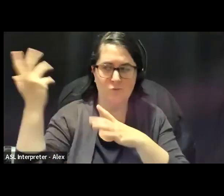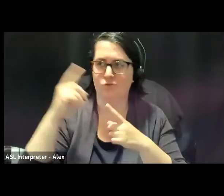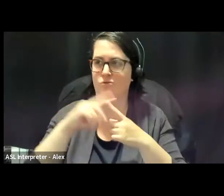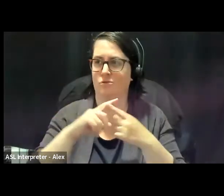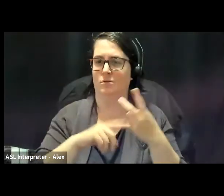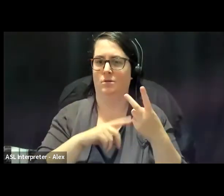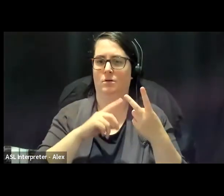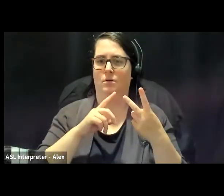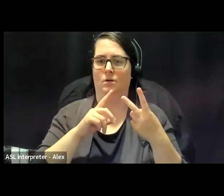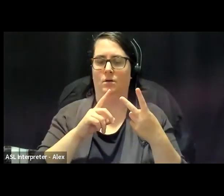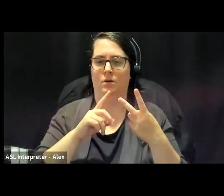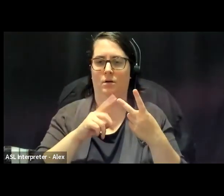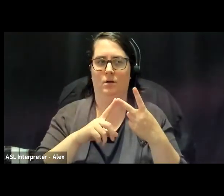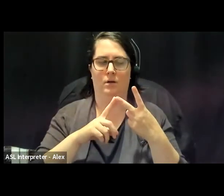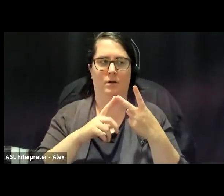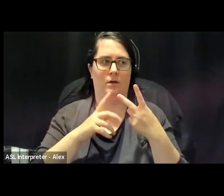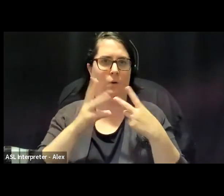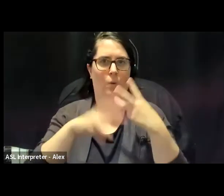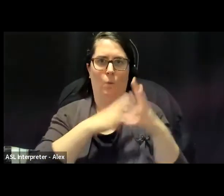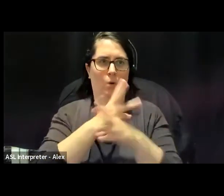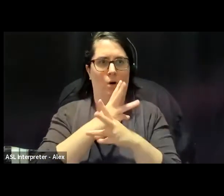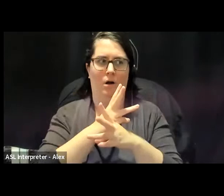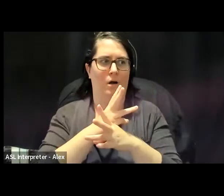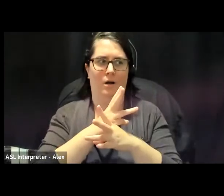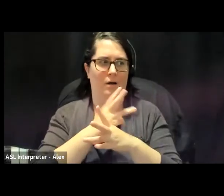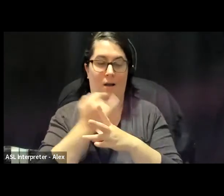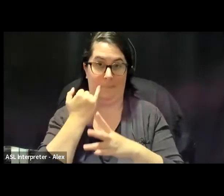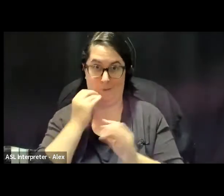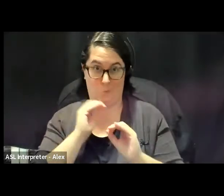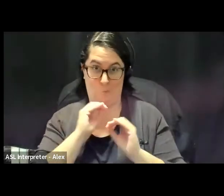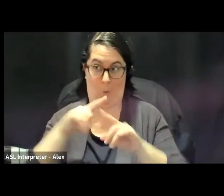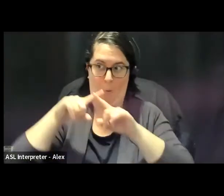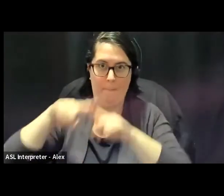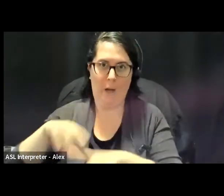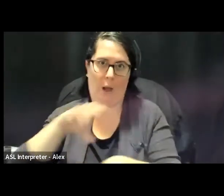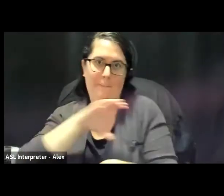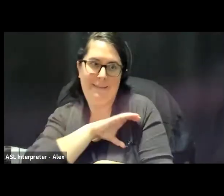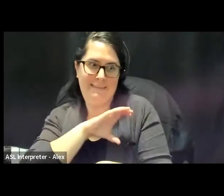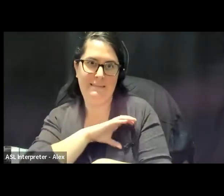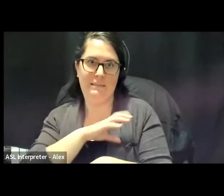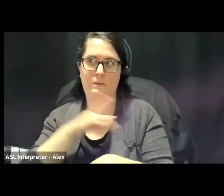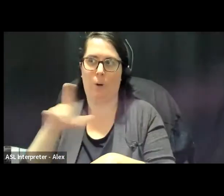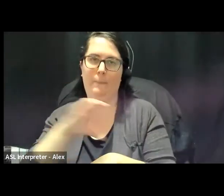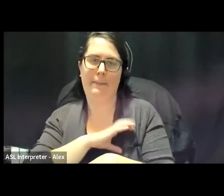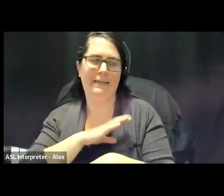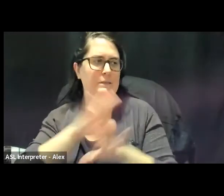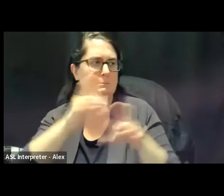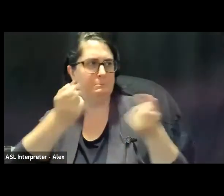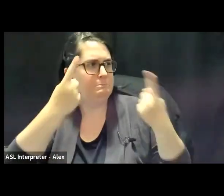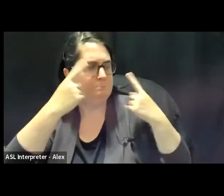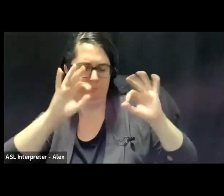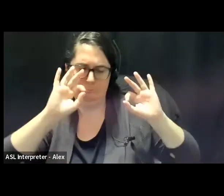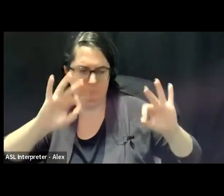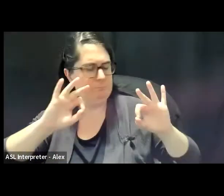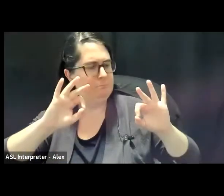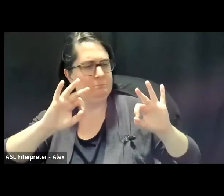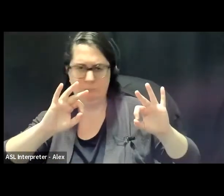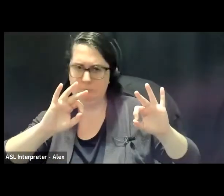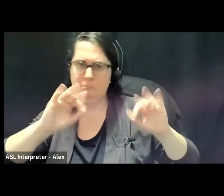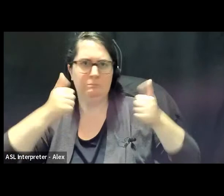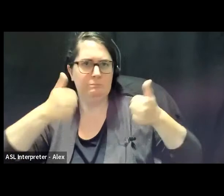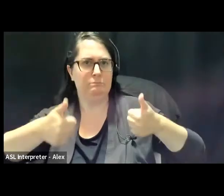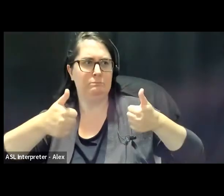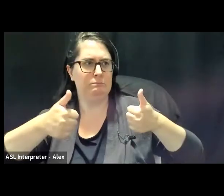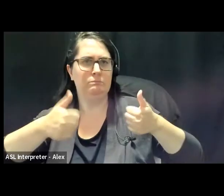the imagining worlds without reliance on police and policing were already widely understood and demanded by huge swaths of the